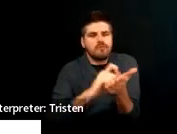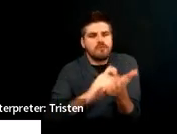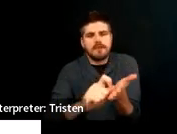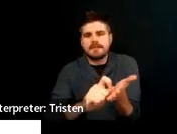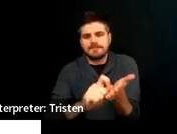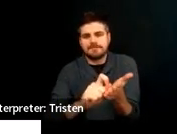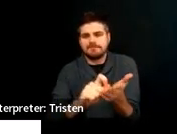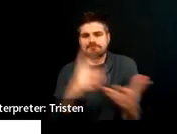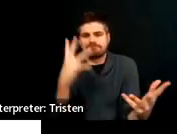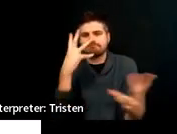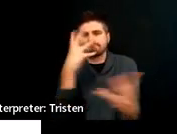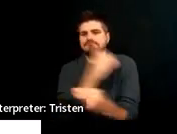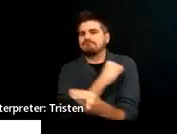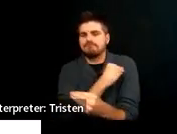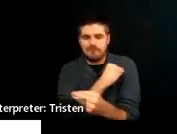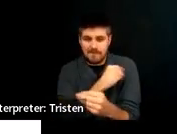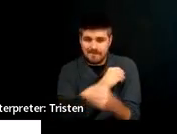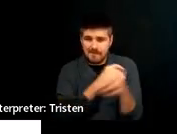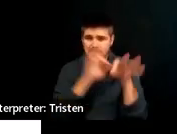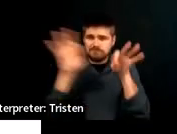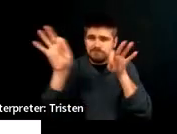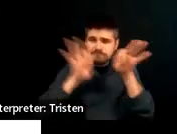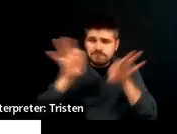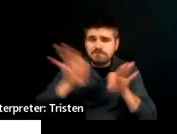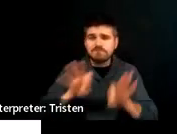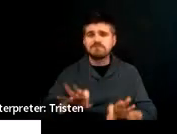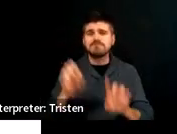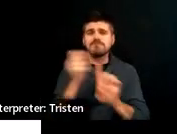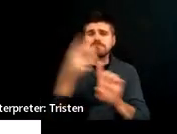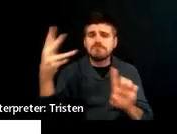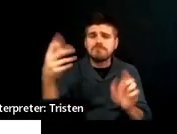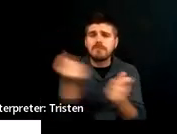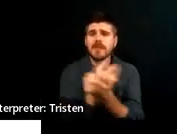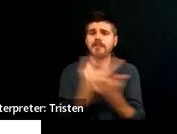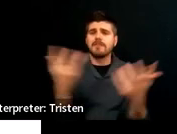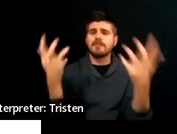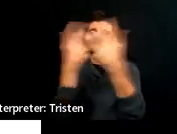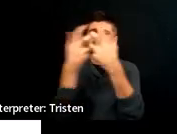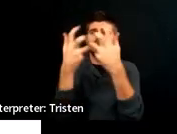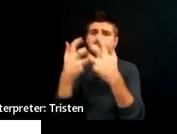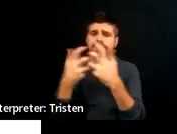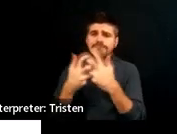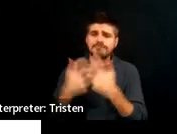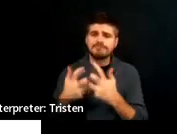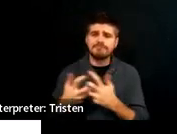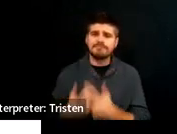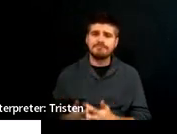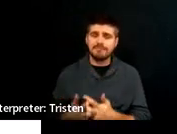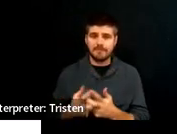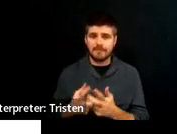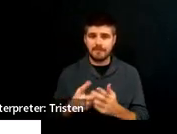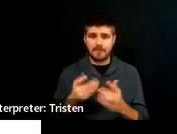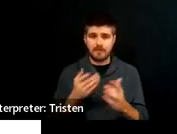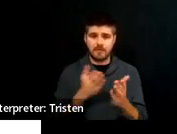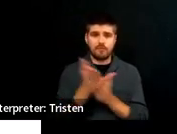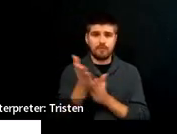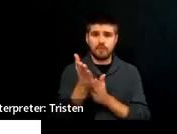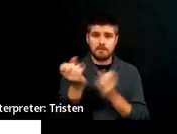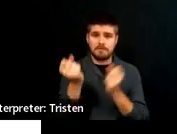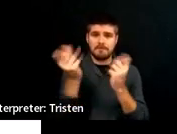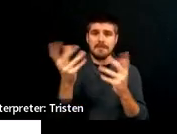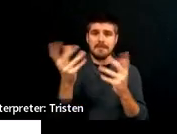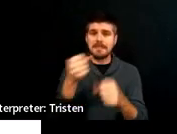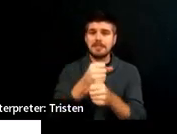robust and aligned and you know multiple years and it looks fantastic. And then we get to